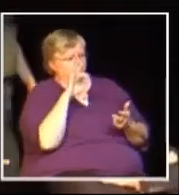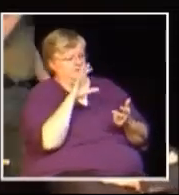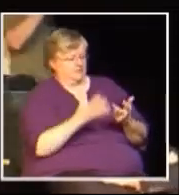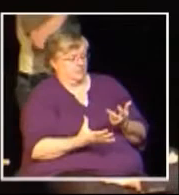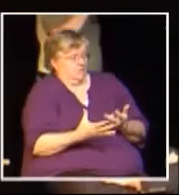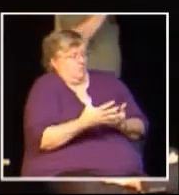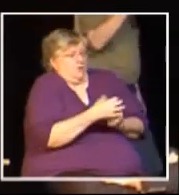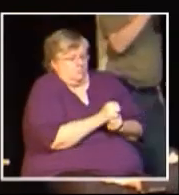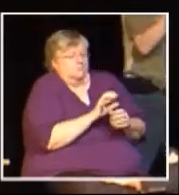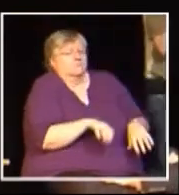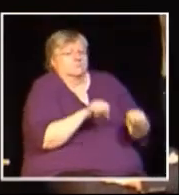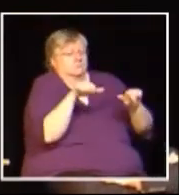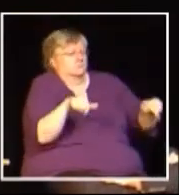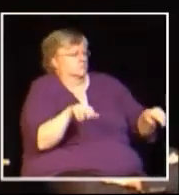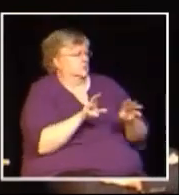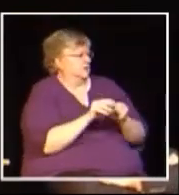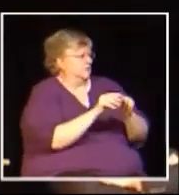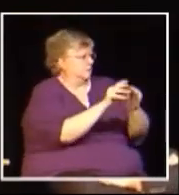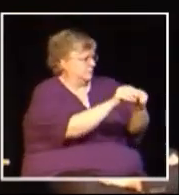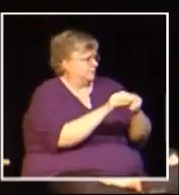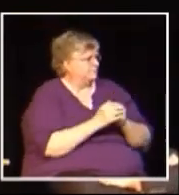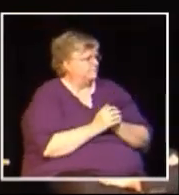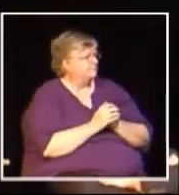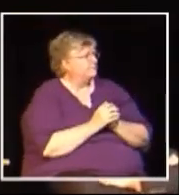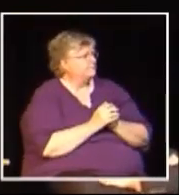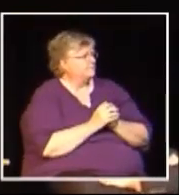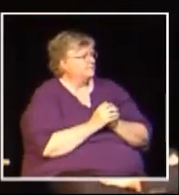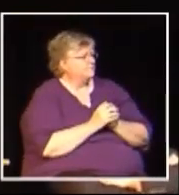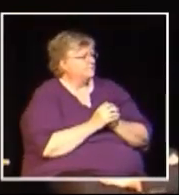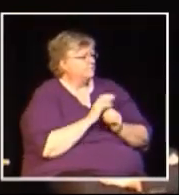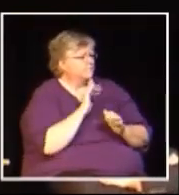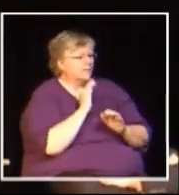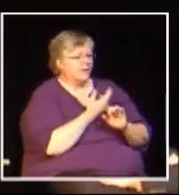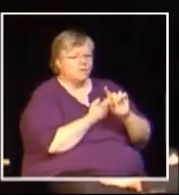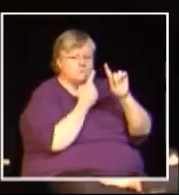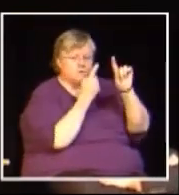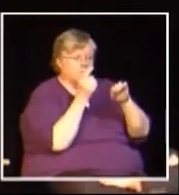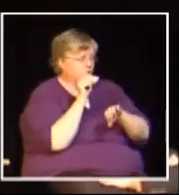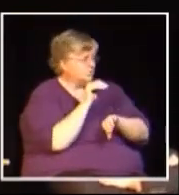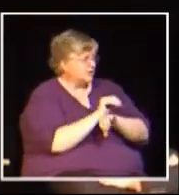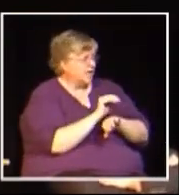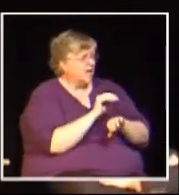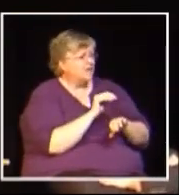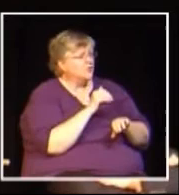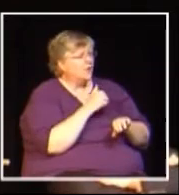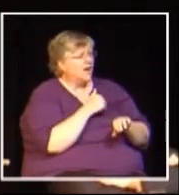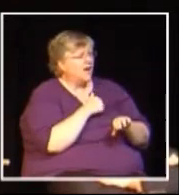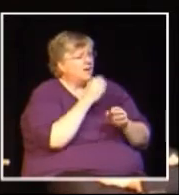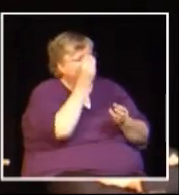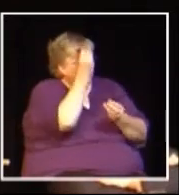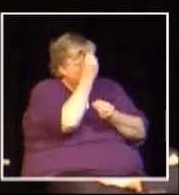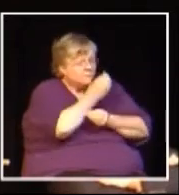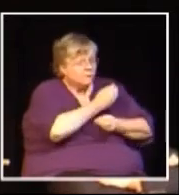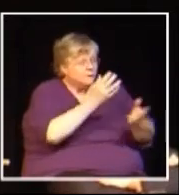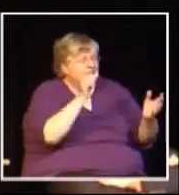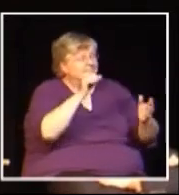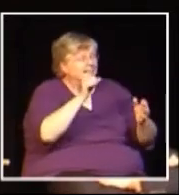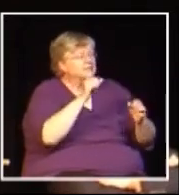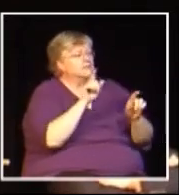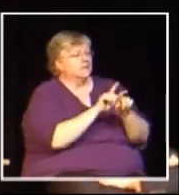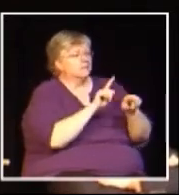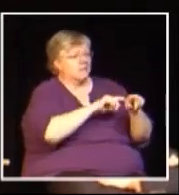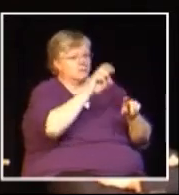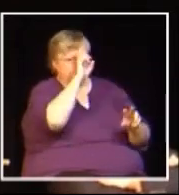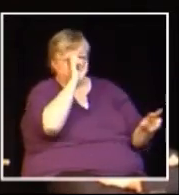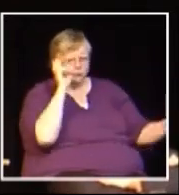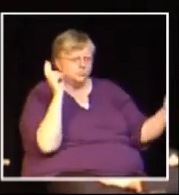are responsible for organizing these forums. They are BC colleges, of which I am part, the BC Association